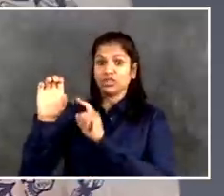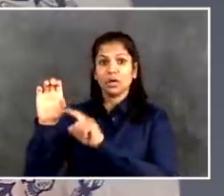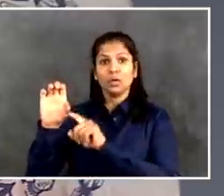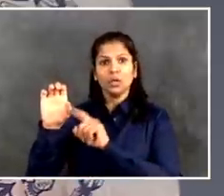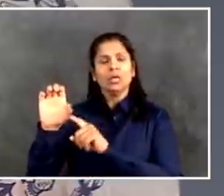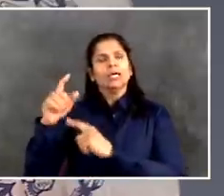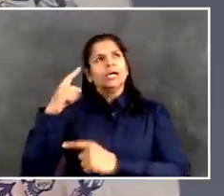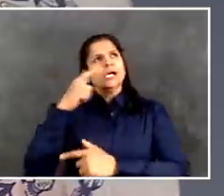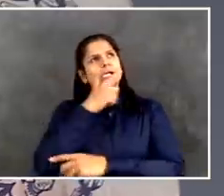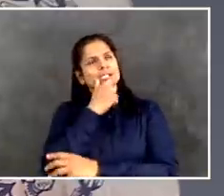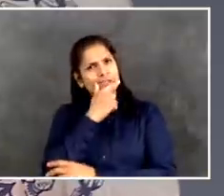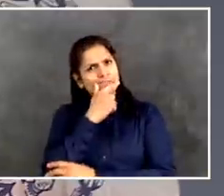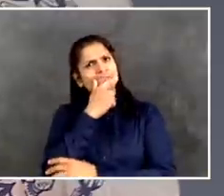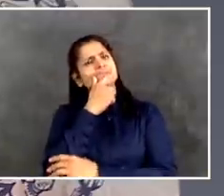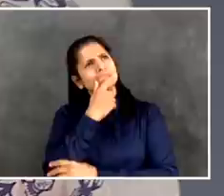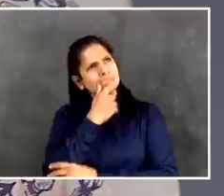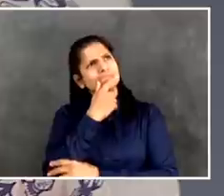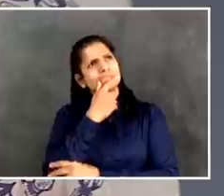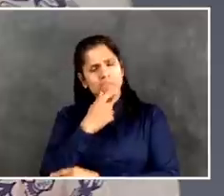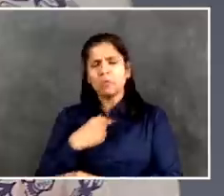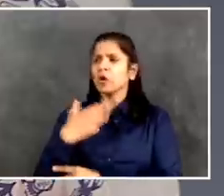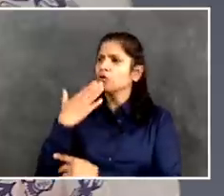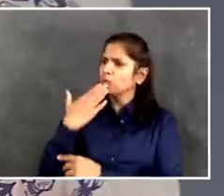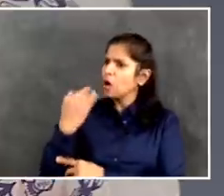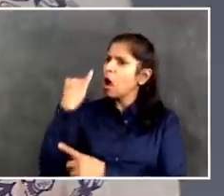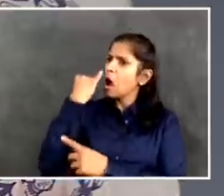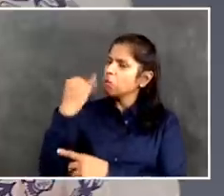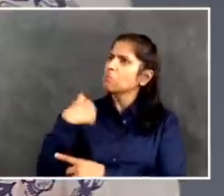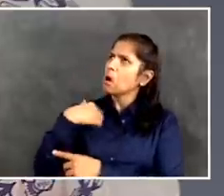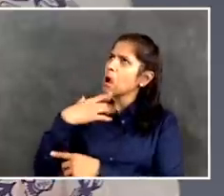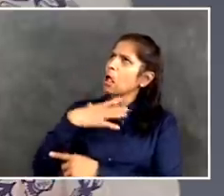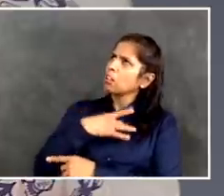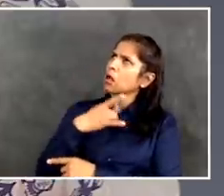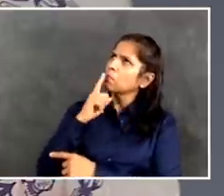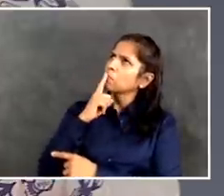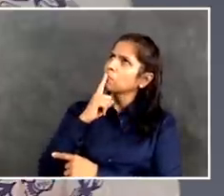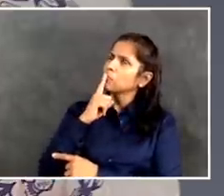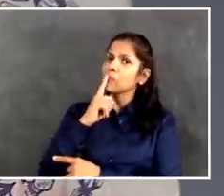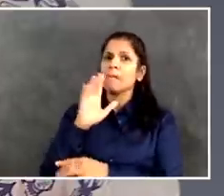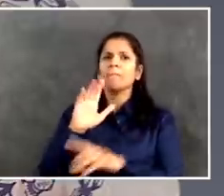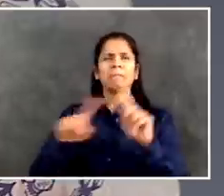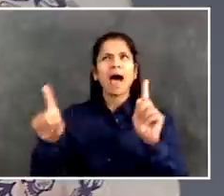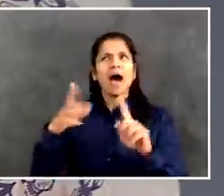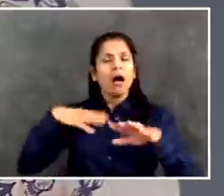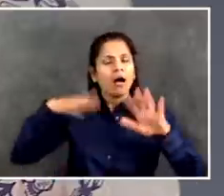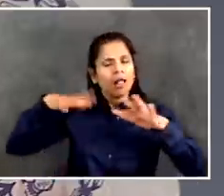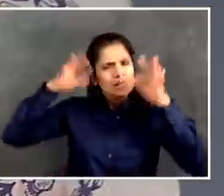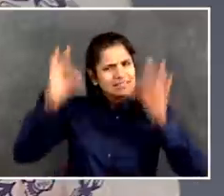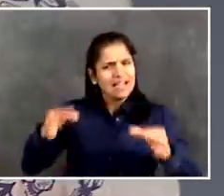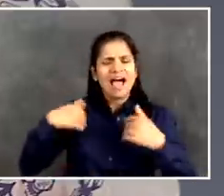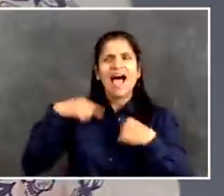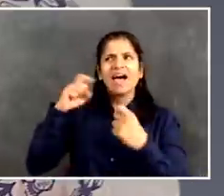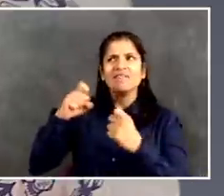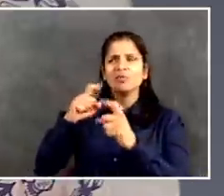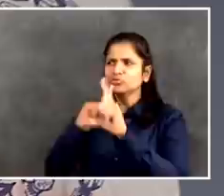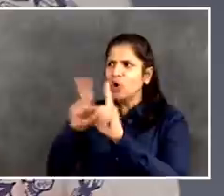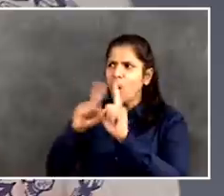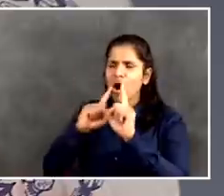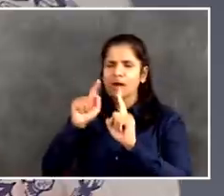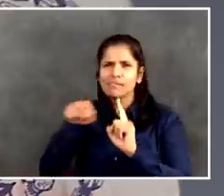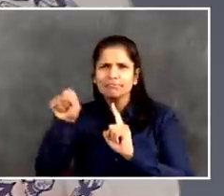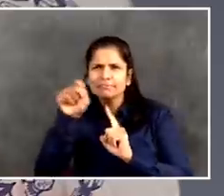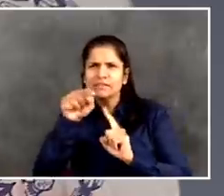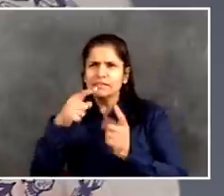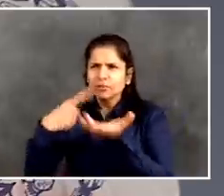air conditioners could play on a more individualized basis? It's a good question. I think it obviously would raise a lot of questions